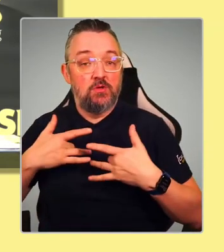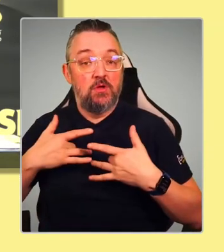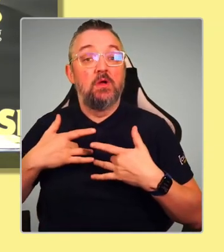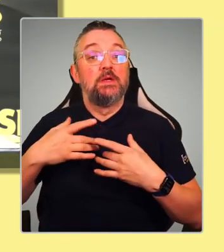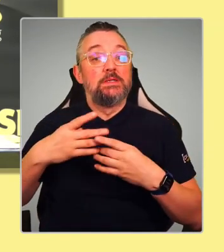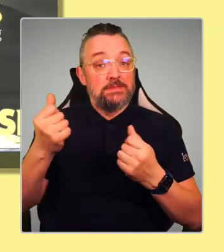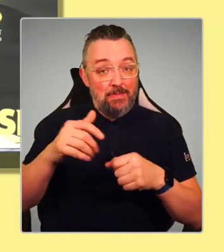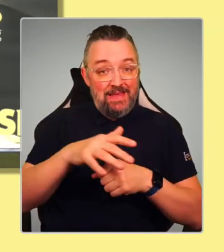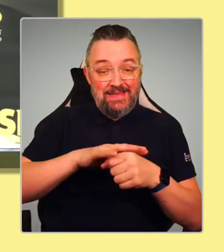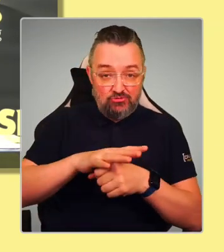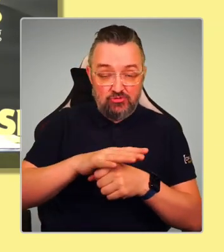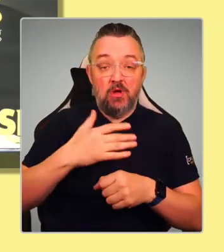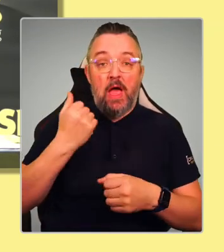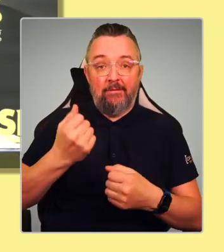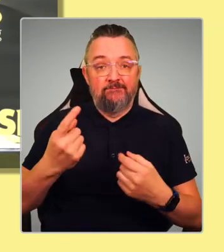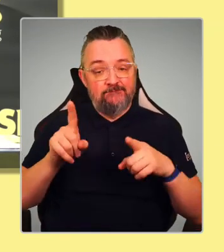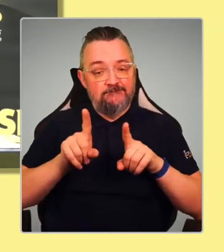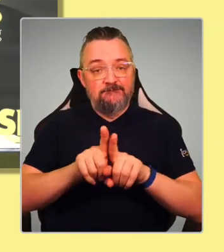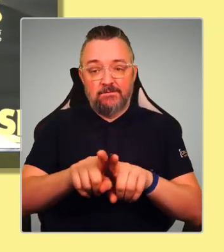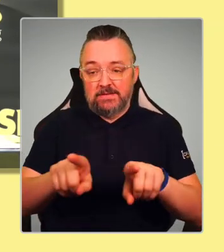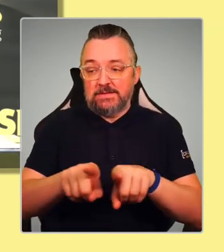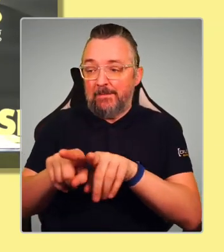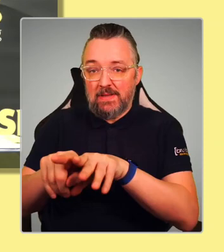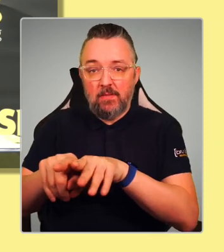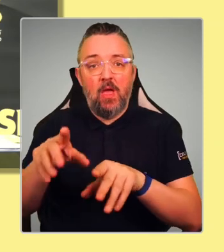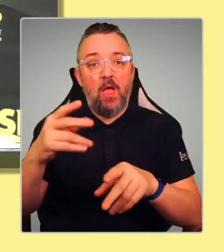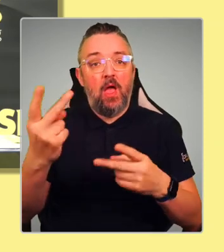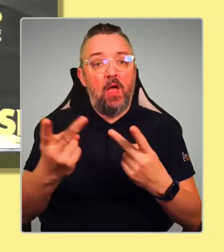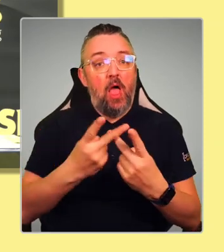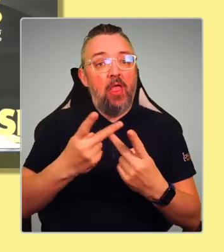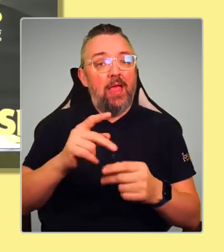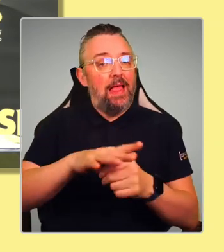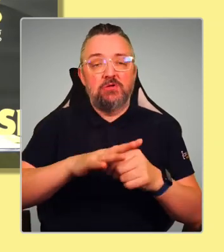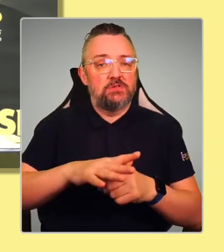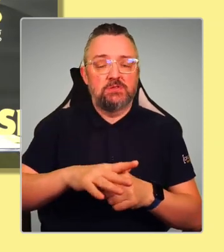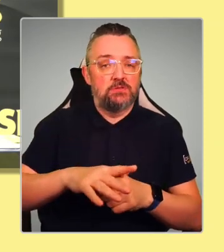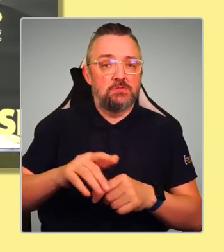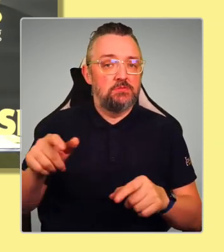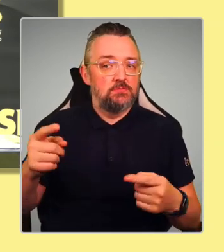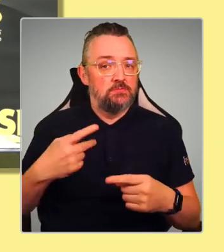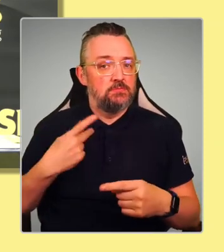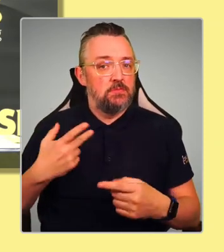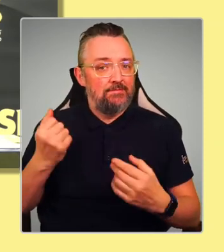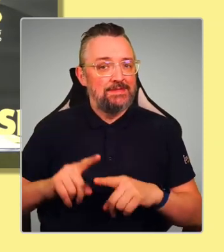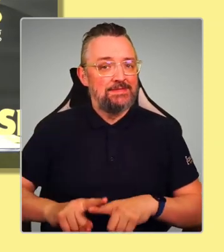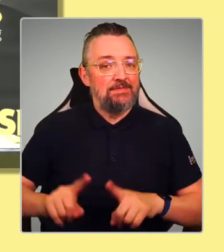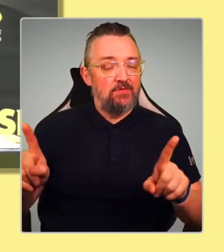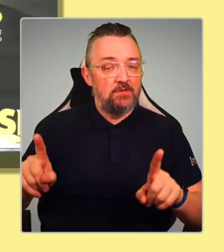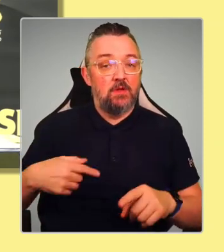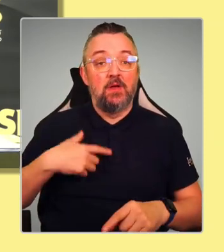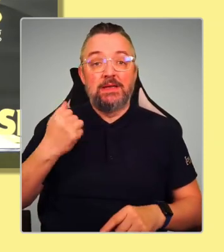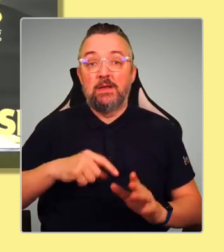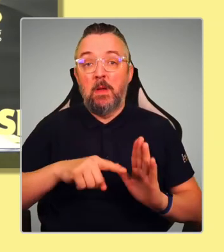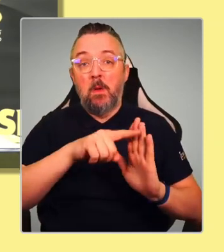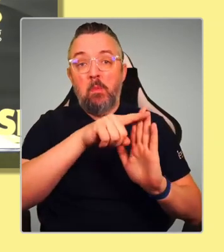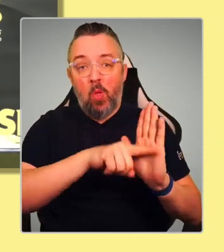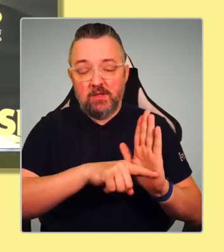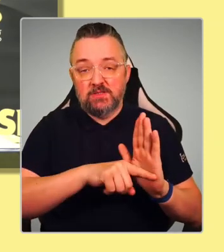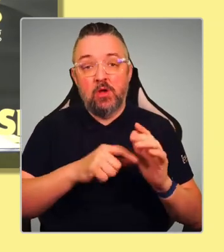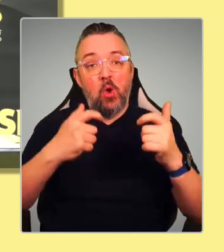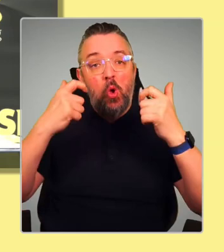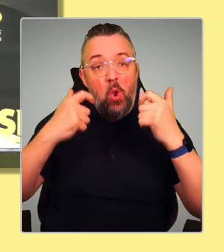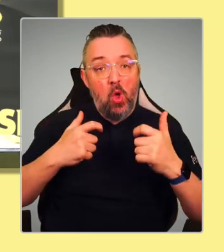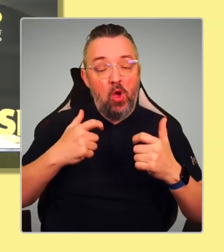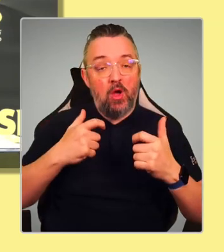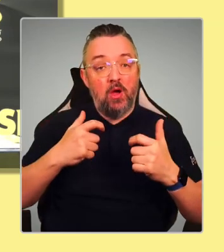policies, but there are other areas where we're not aligned. And I think we need policy and law that works well for the people of Scotland. So